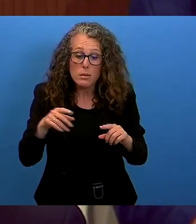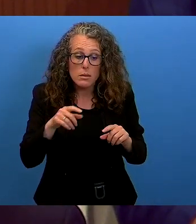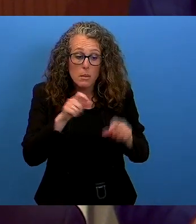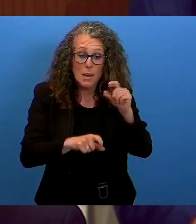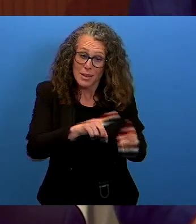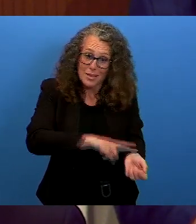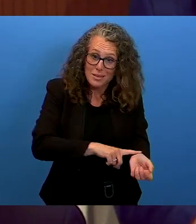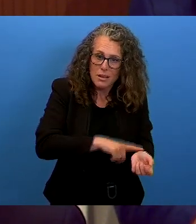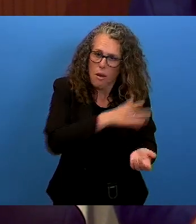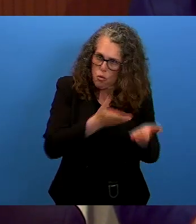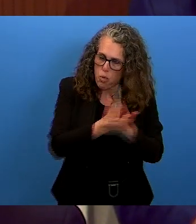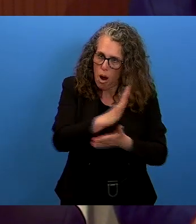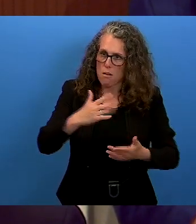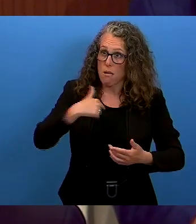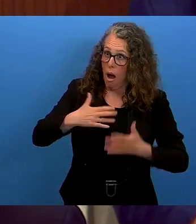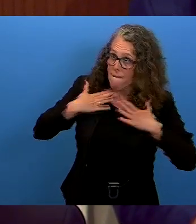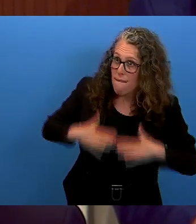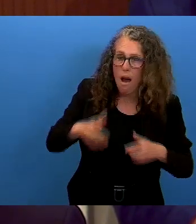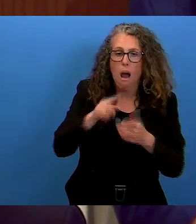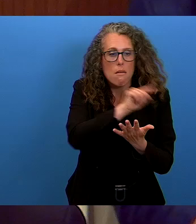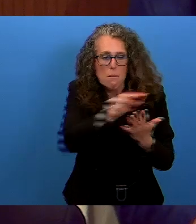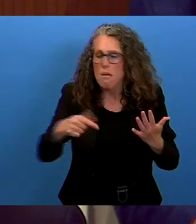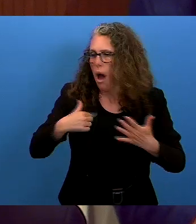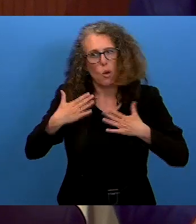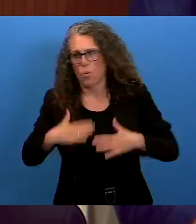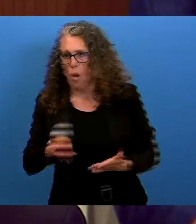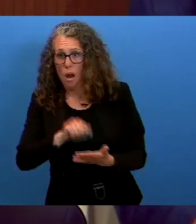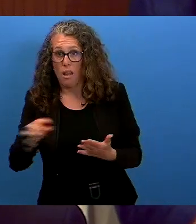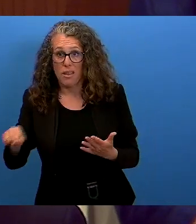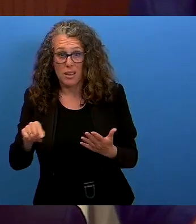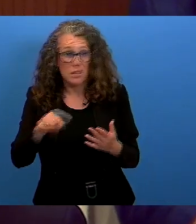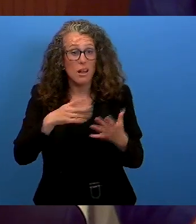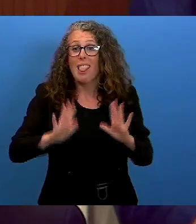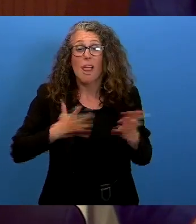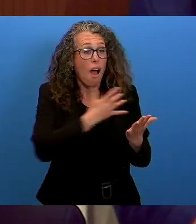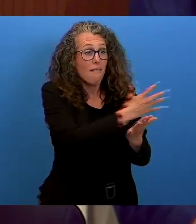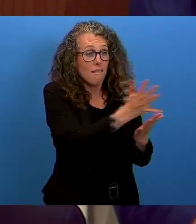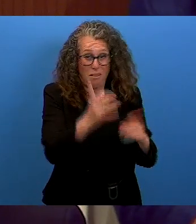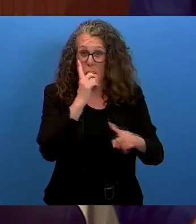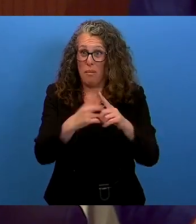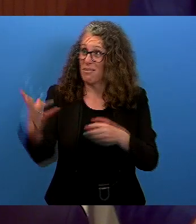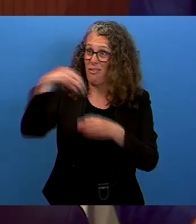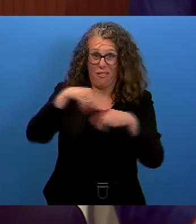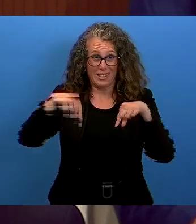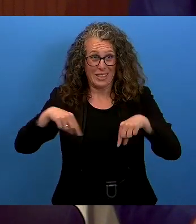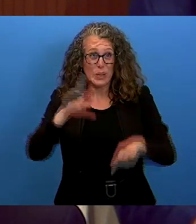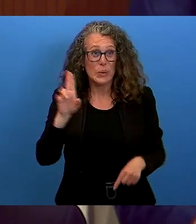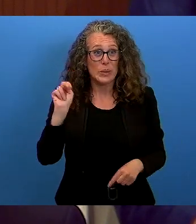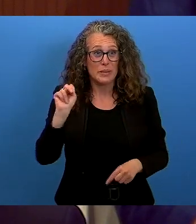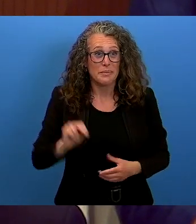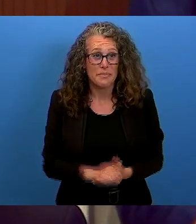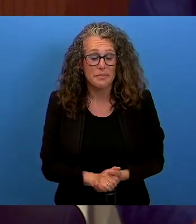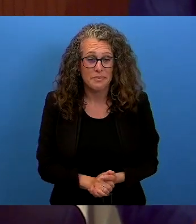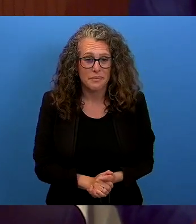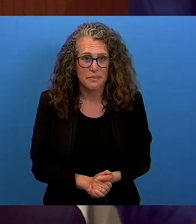peoples, including for processes at the United Nations. On this point, as you have just done, Mr. President, I